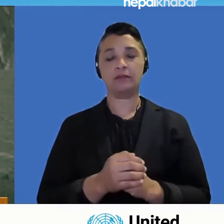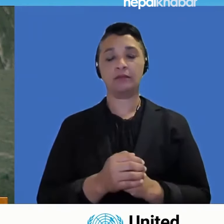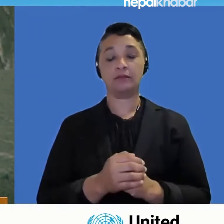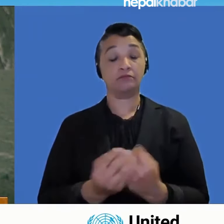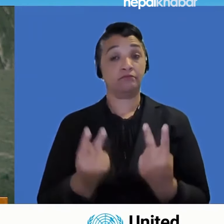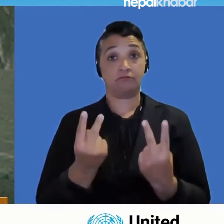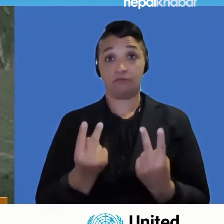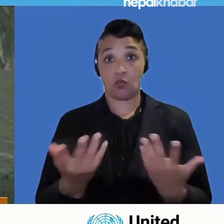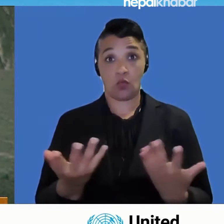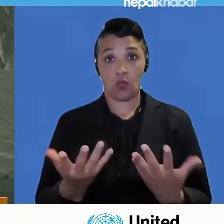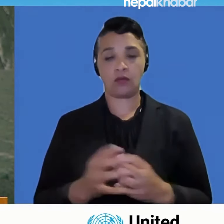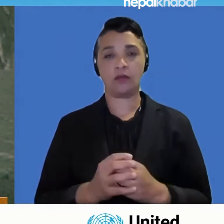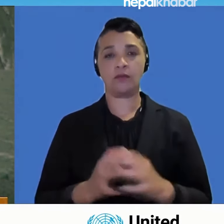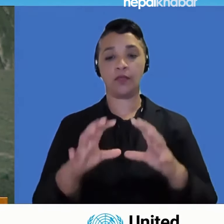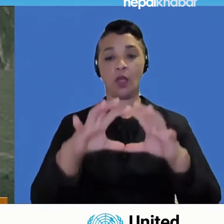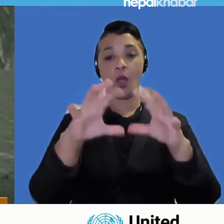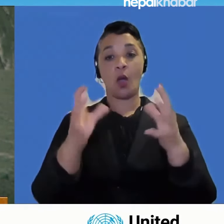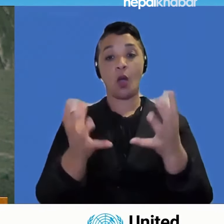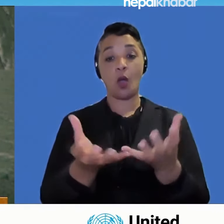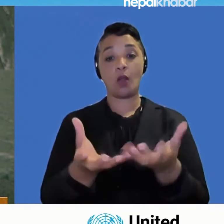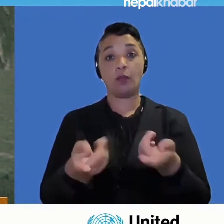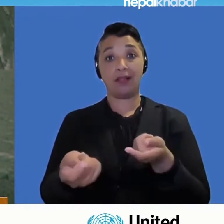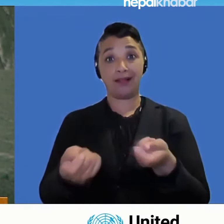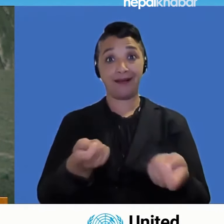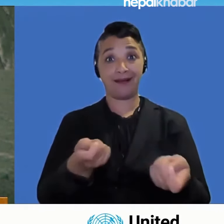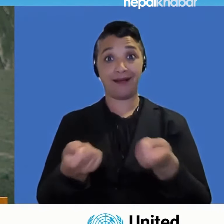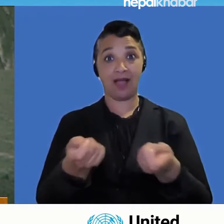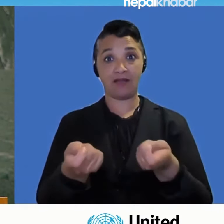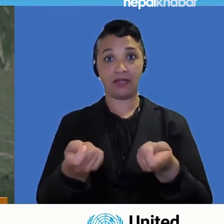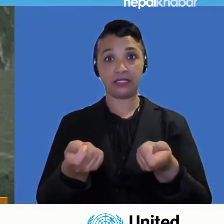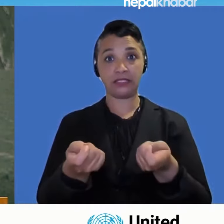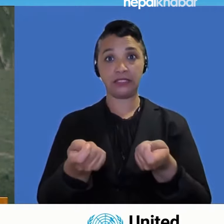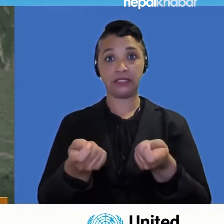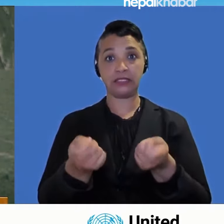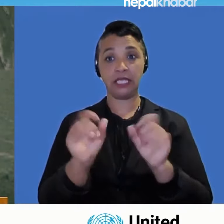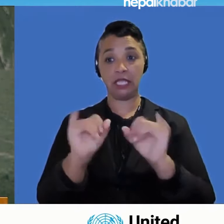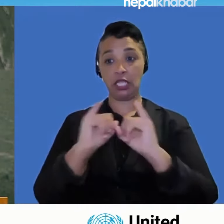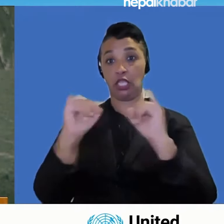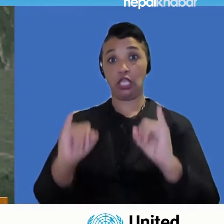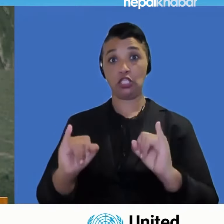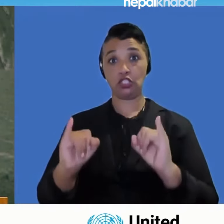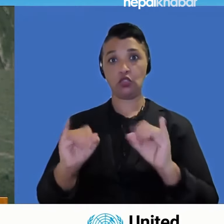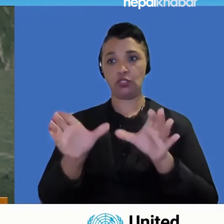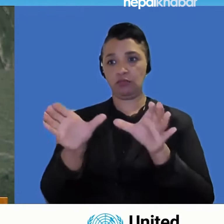and strengthening institutions to make them fit for purpose.